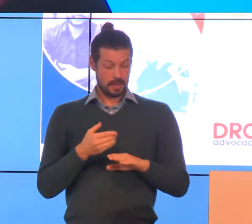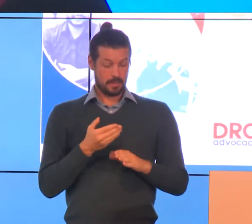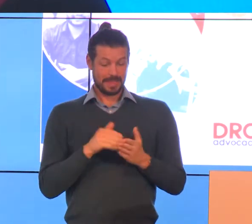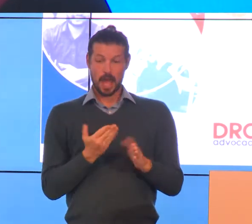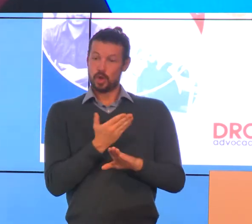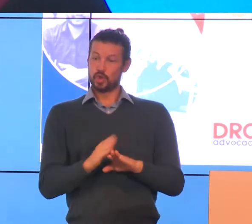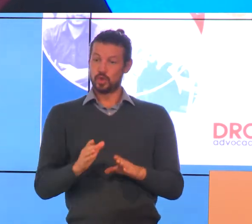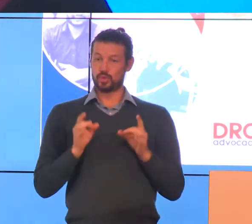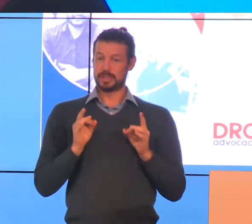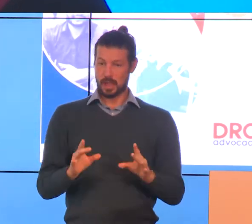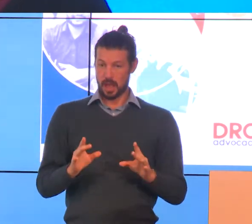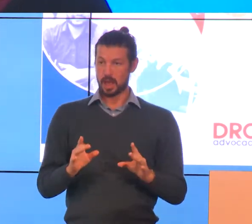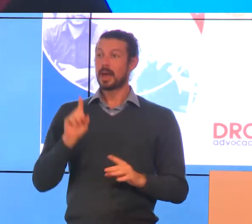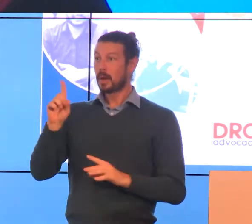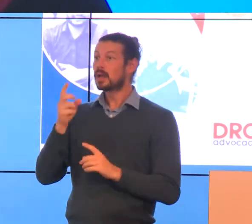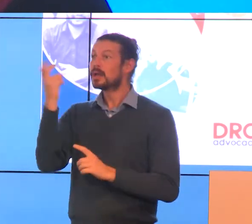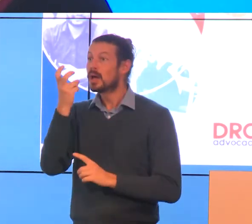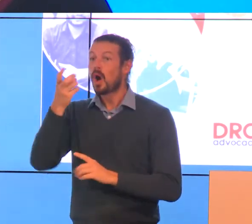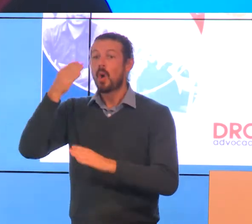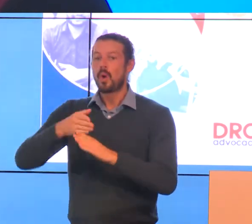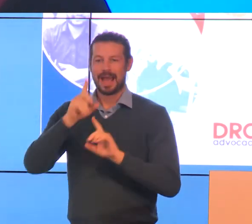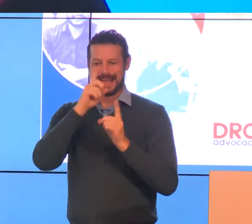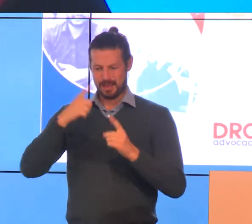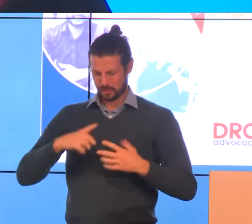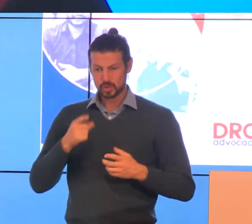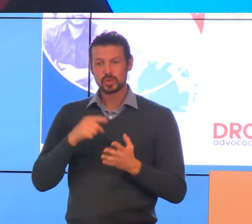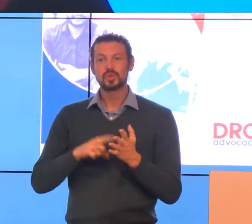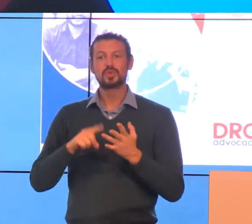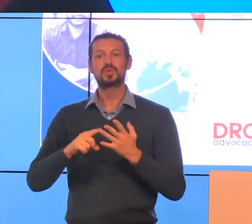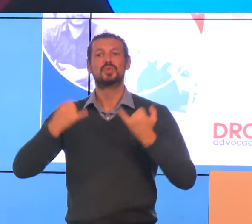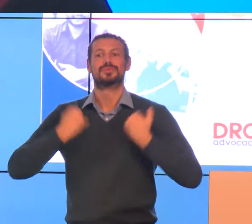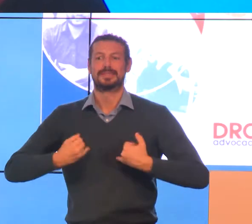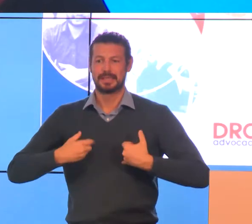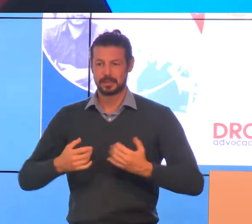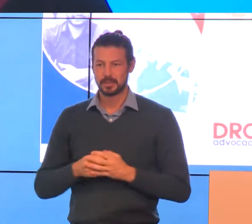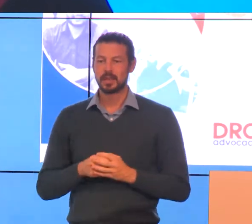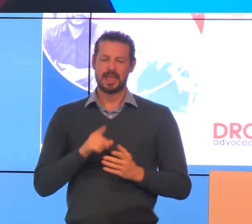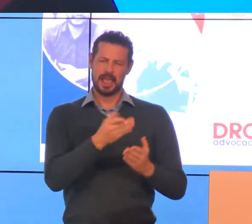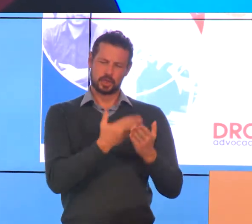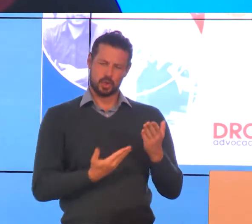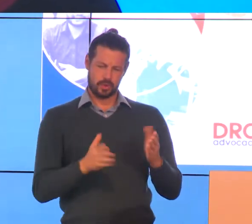the requirement to look for work as I'm too unwell. And I'll come back to Philippa shortly.